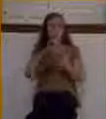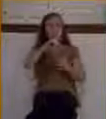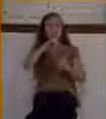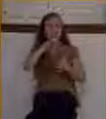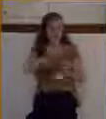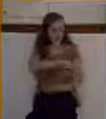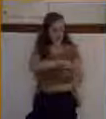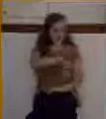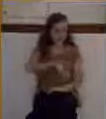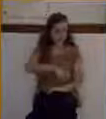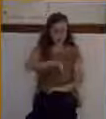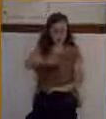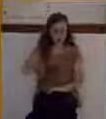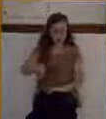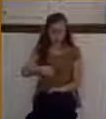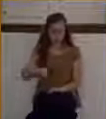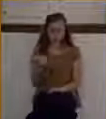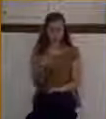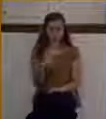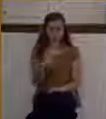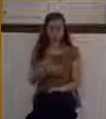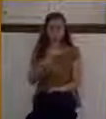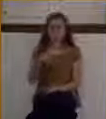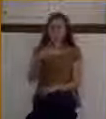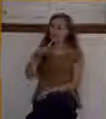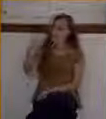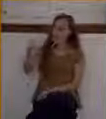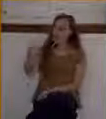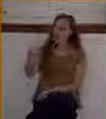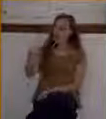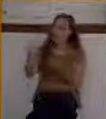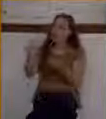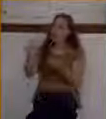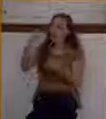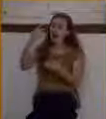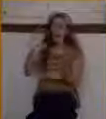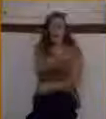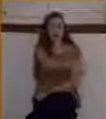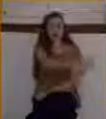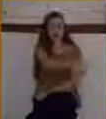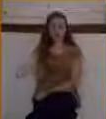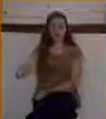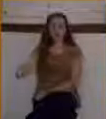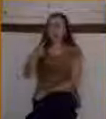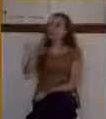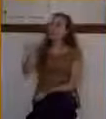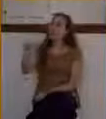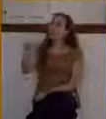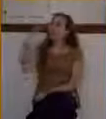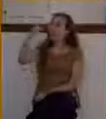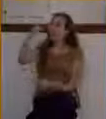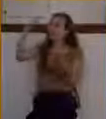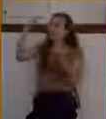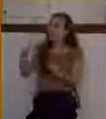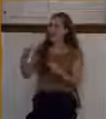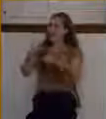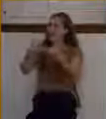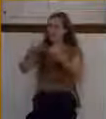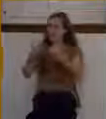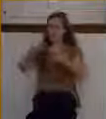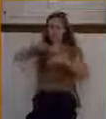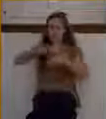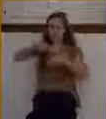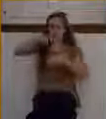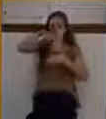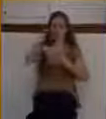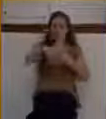chief, he said, decide before you cross that line. Why was David Brainerd so urgent?